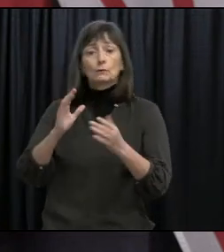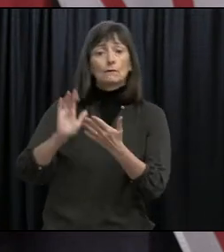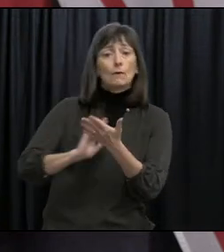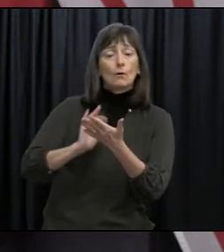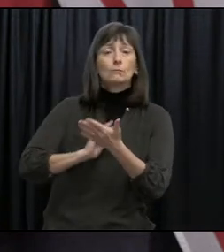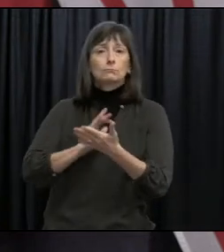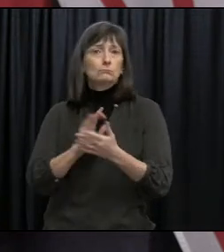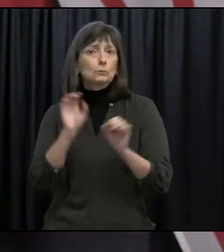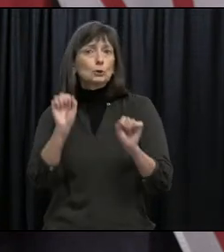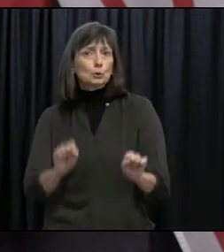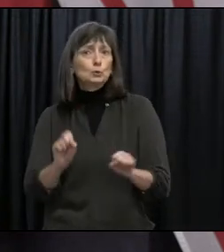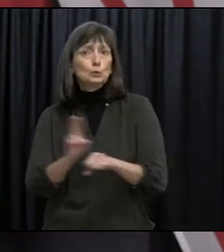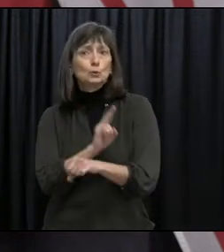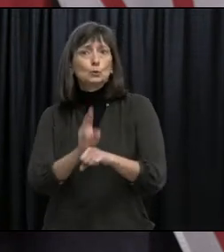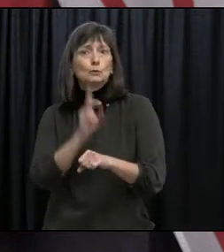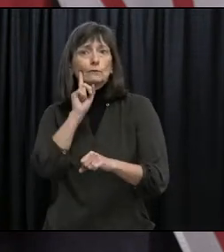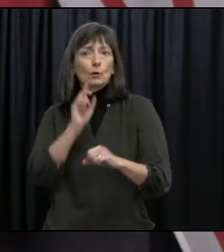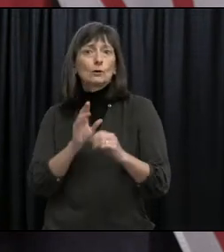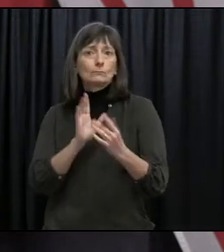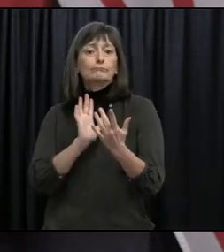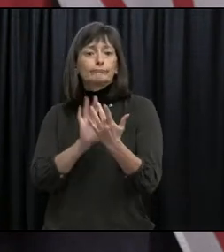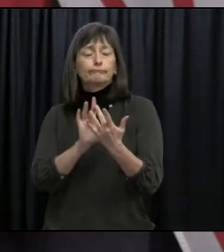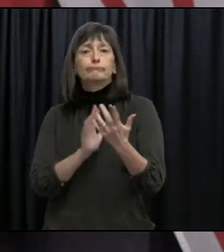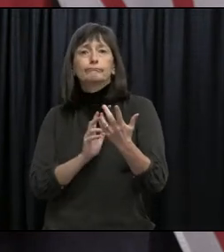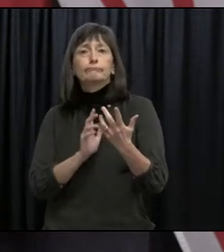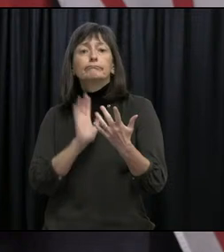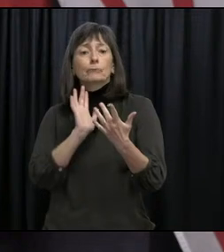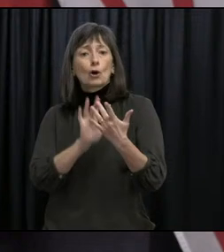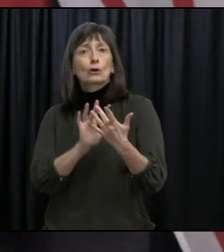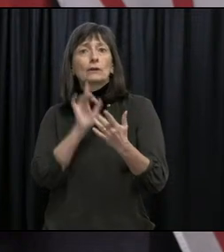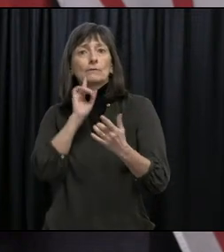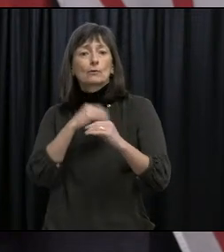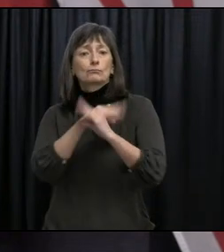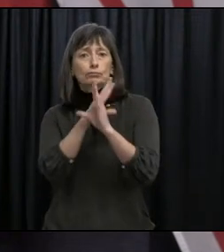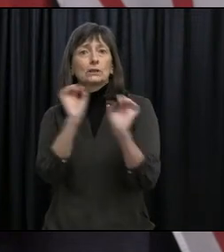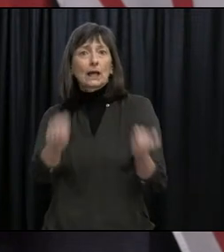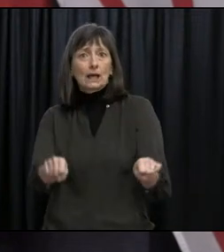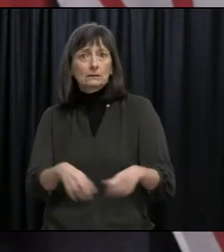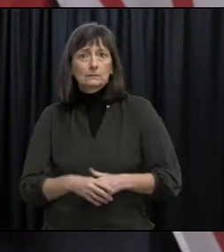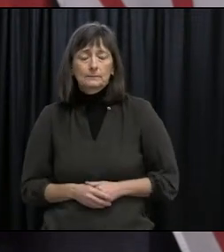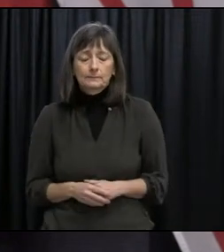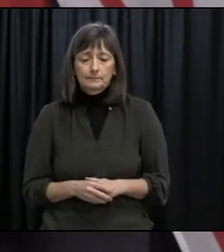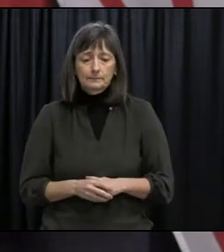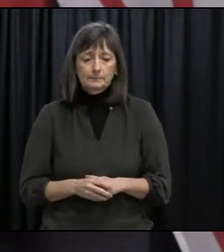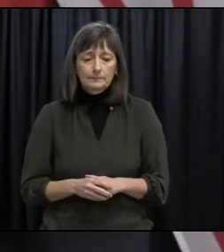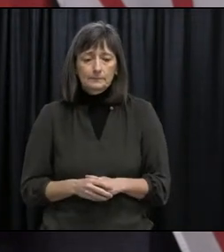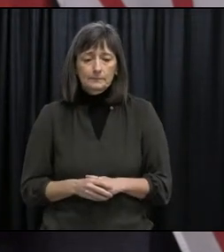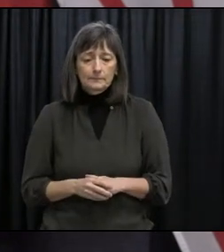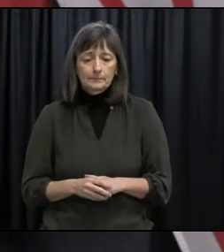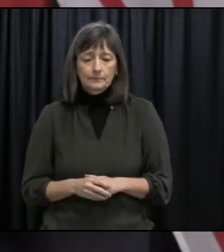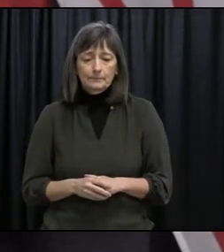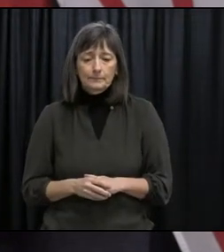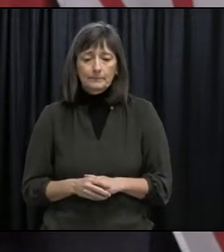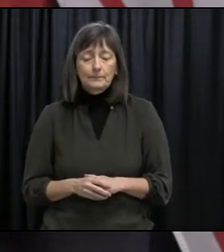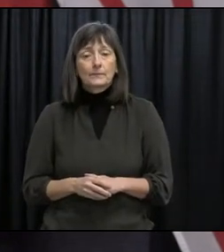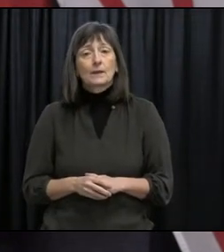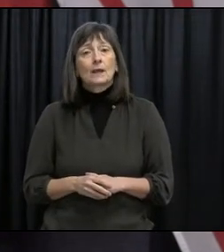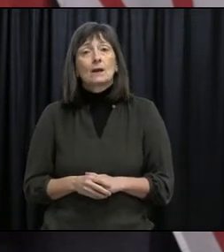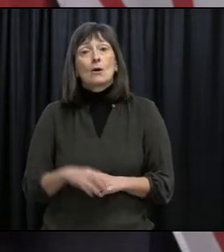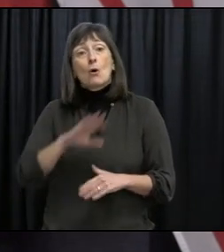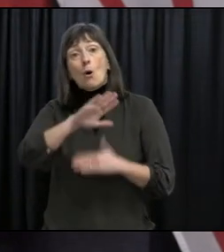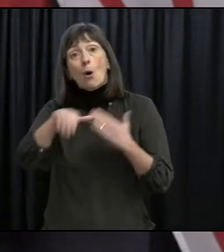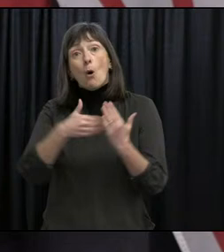homes can be used for accessing online learning. As part of the online learning plans,